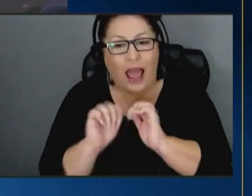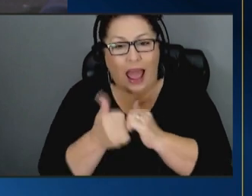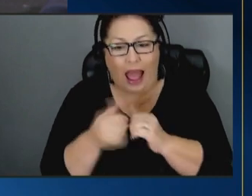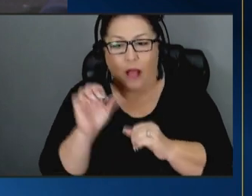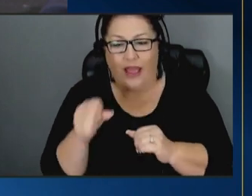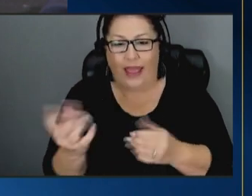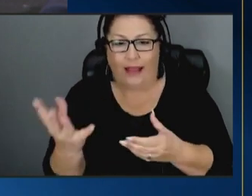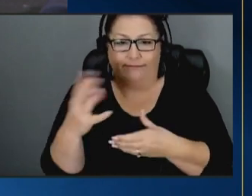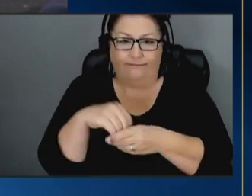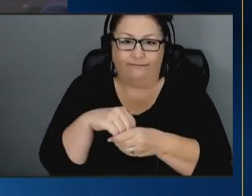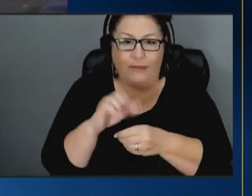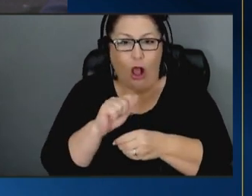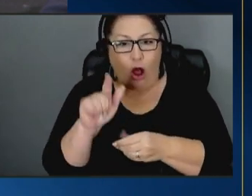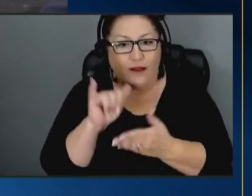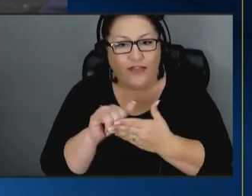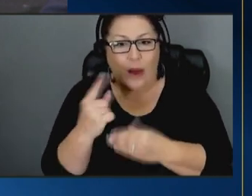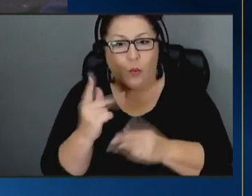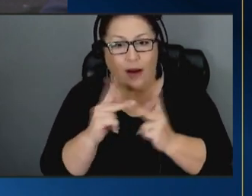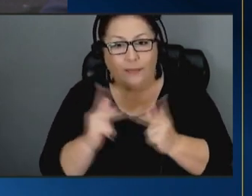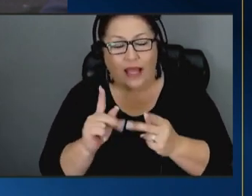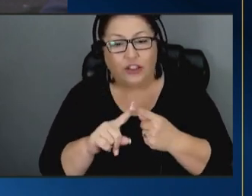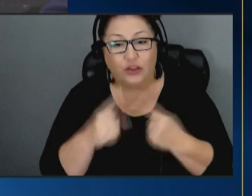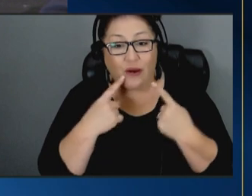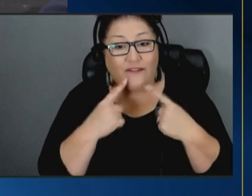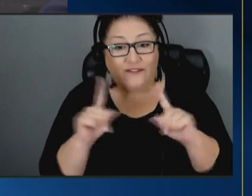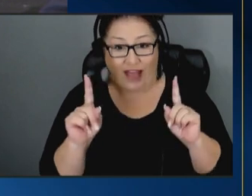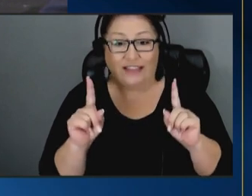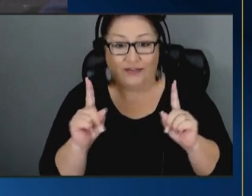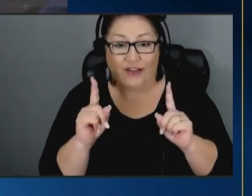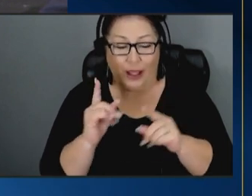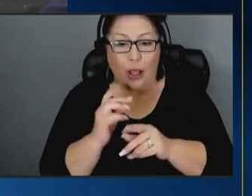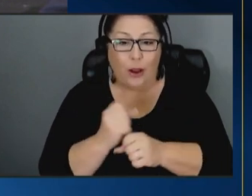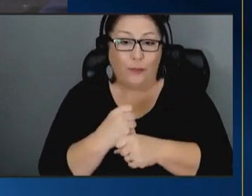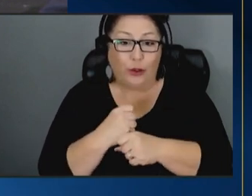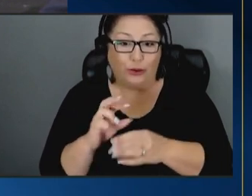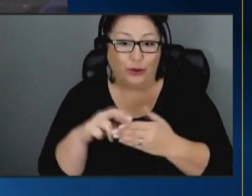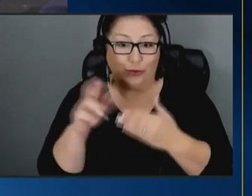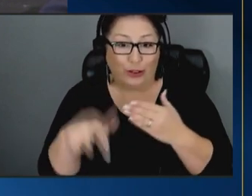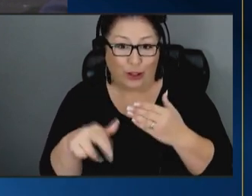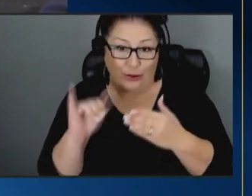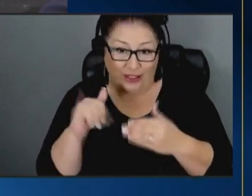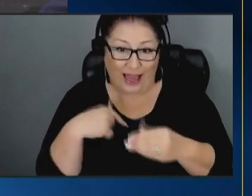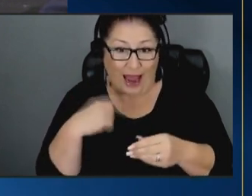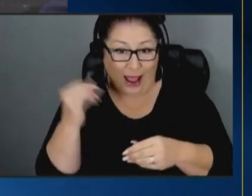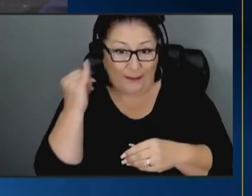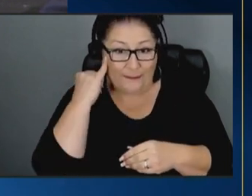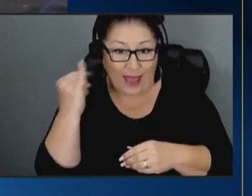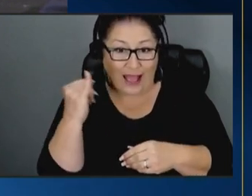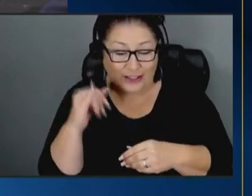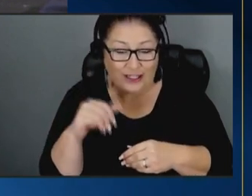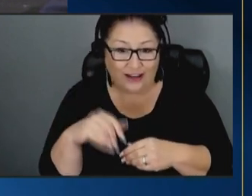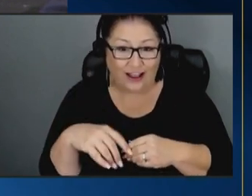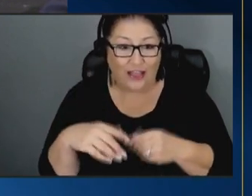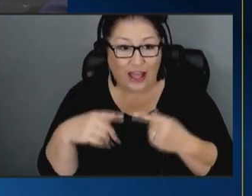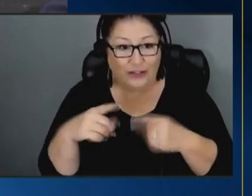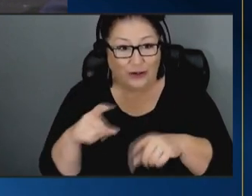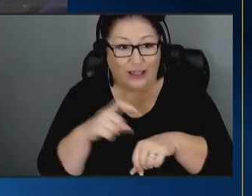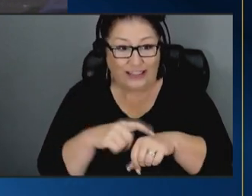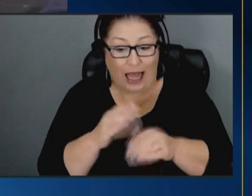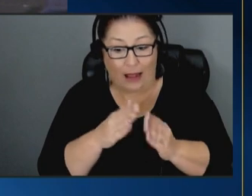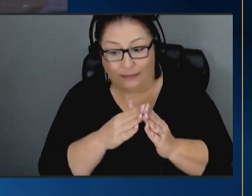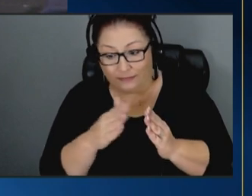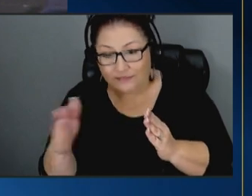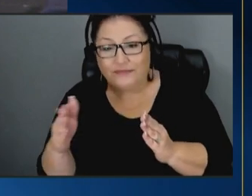that together in one place to effectively uh produce the results and i imagine that across time uh that